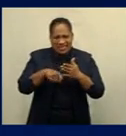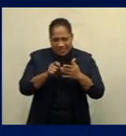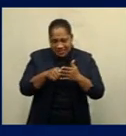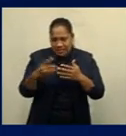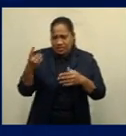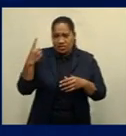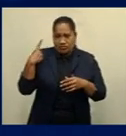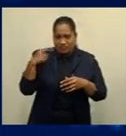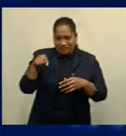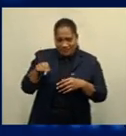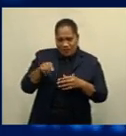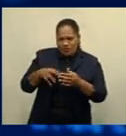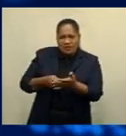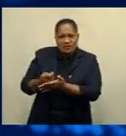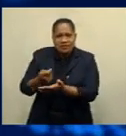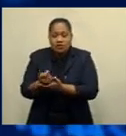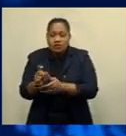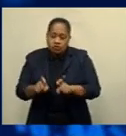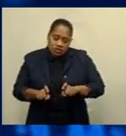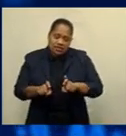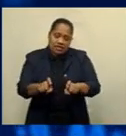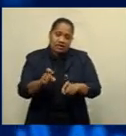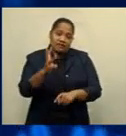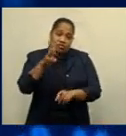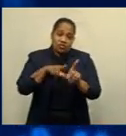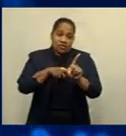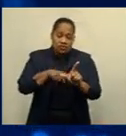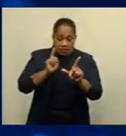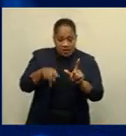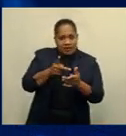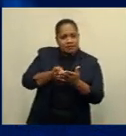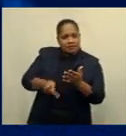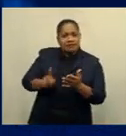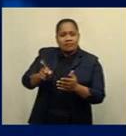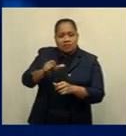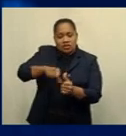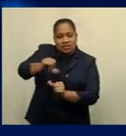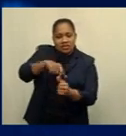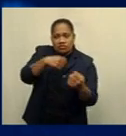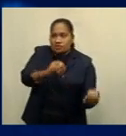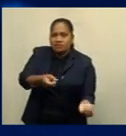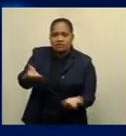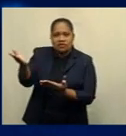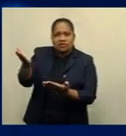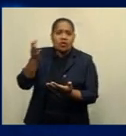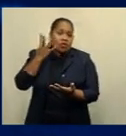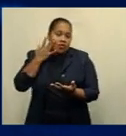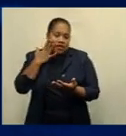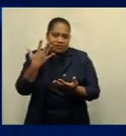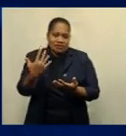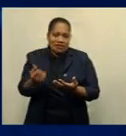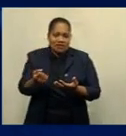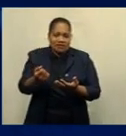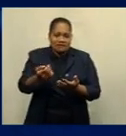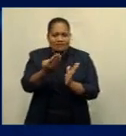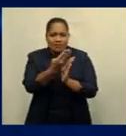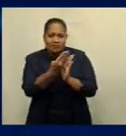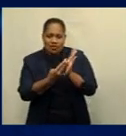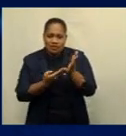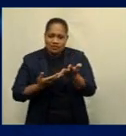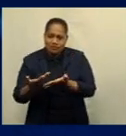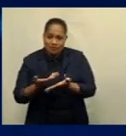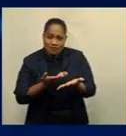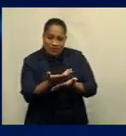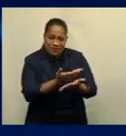remain for at least three years. This was part of the association's submission during budget consultation, where it also